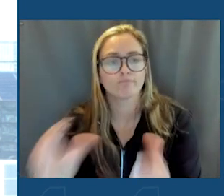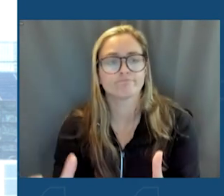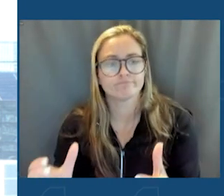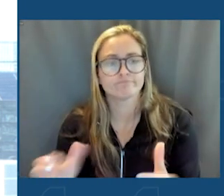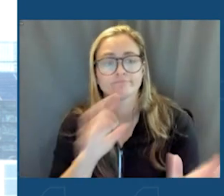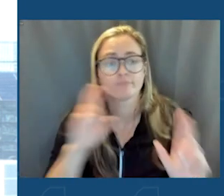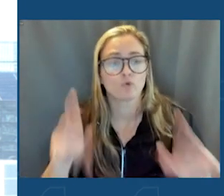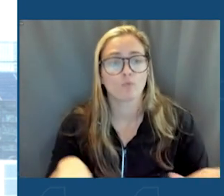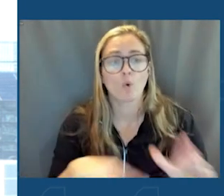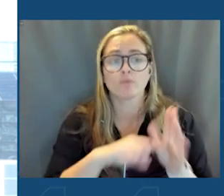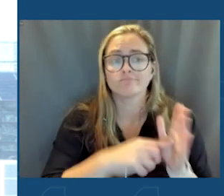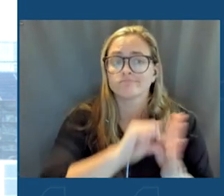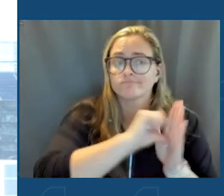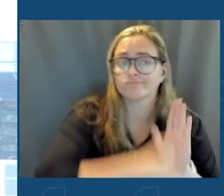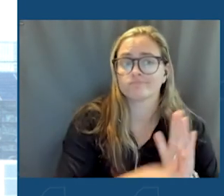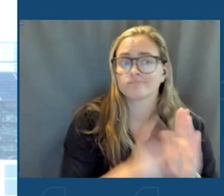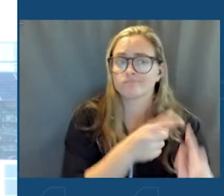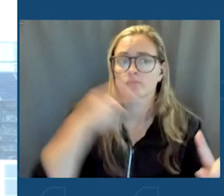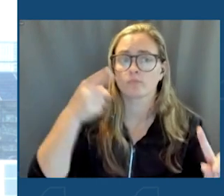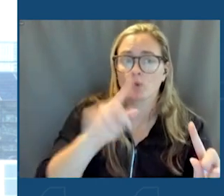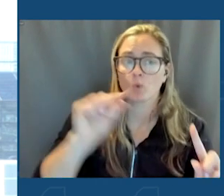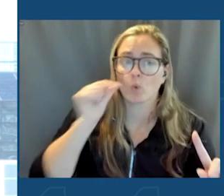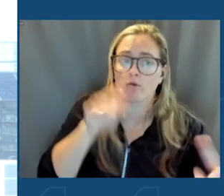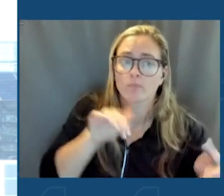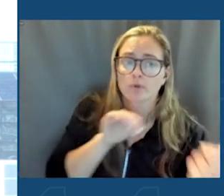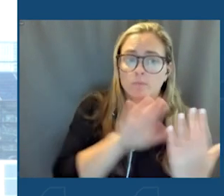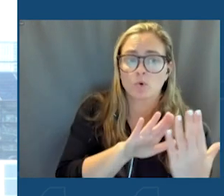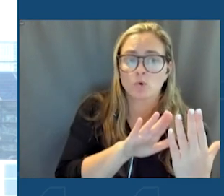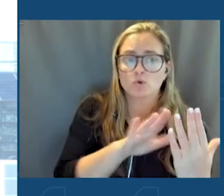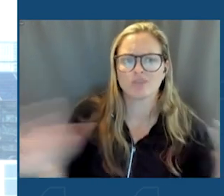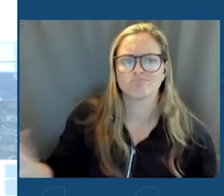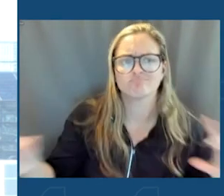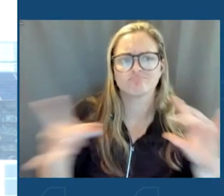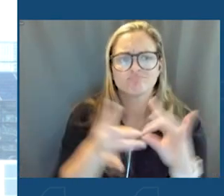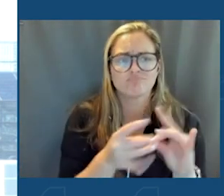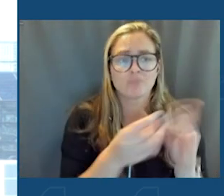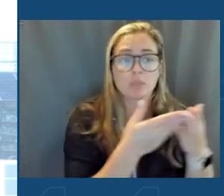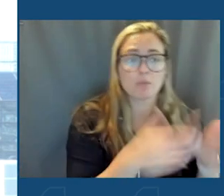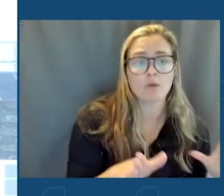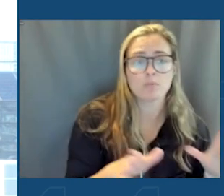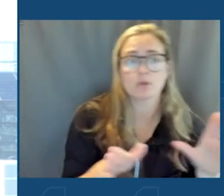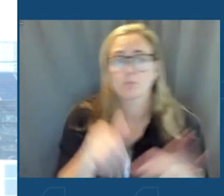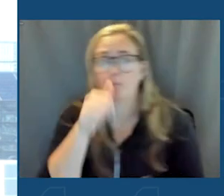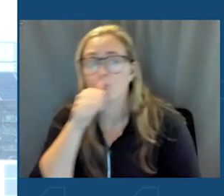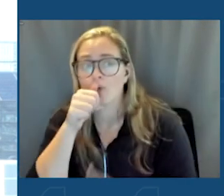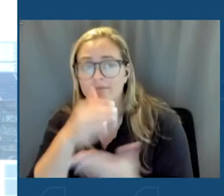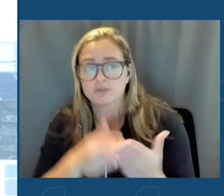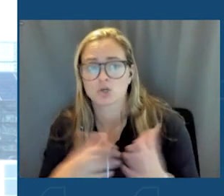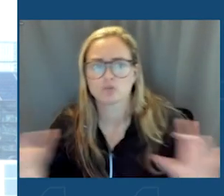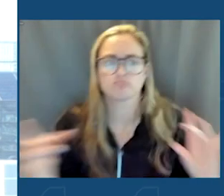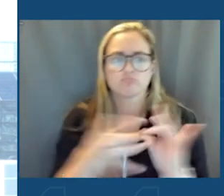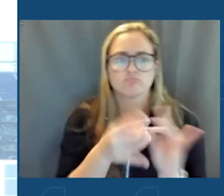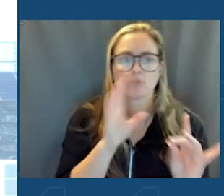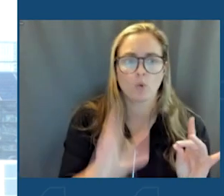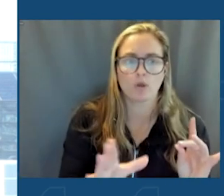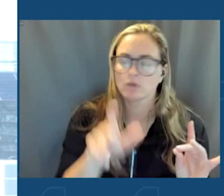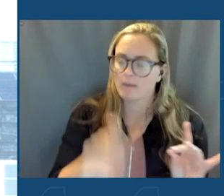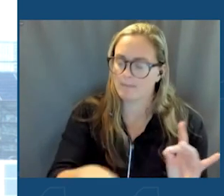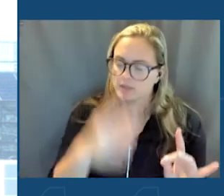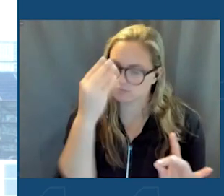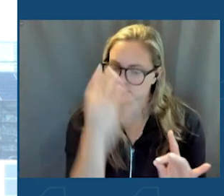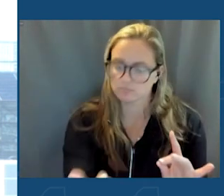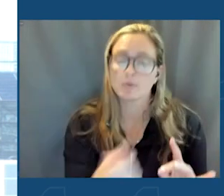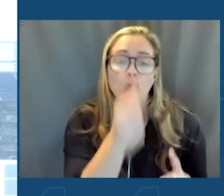underscores our whole-of-government approach and builds bridges between the public and the private sectors. And I must note the private